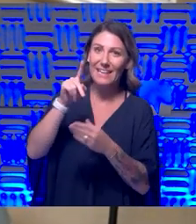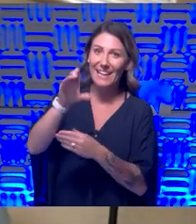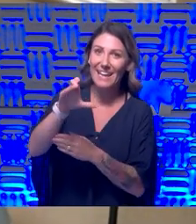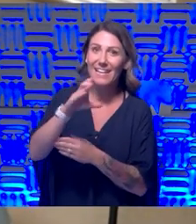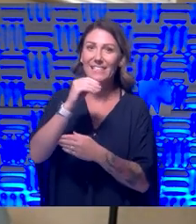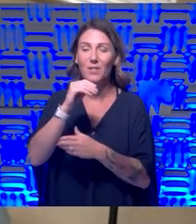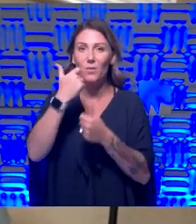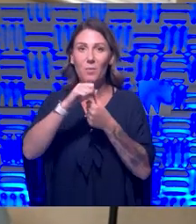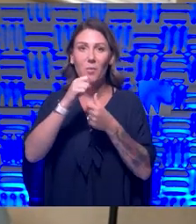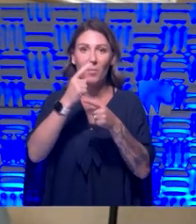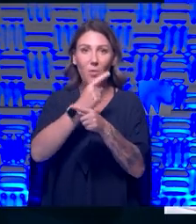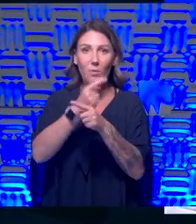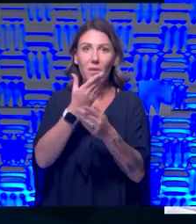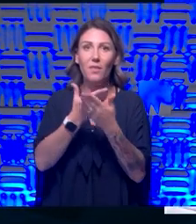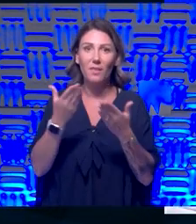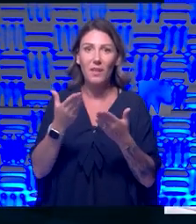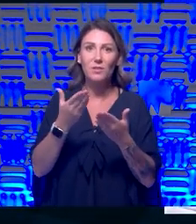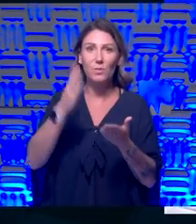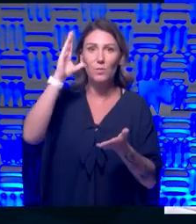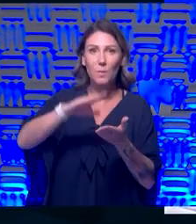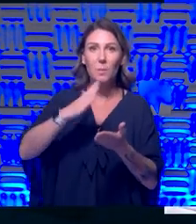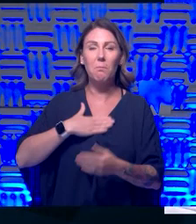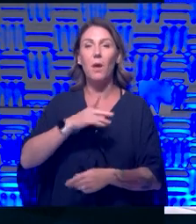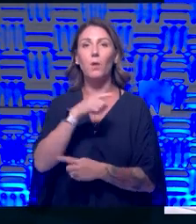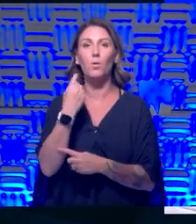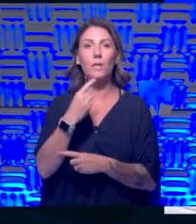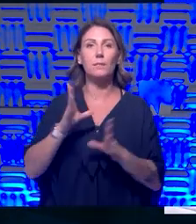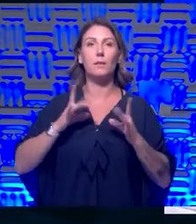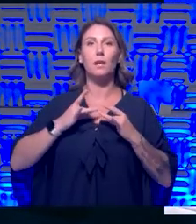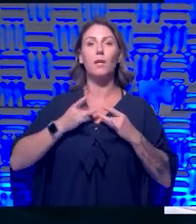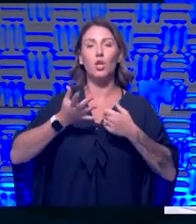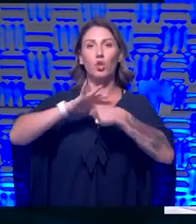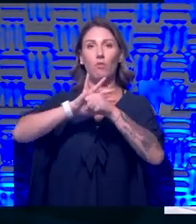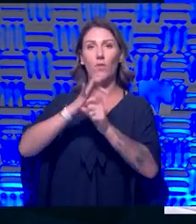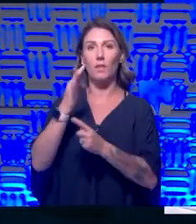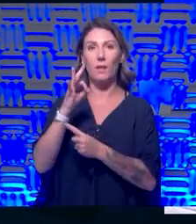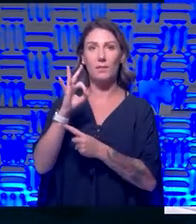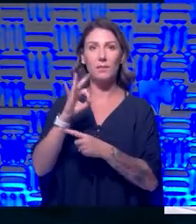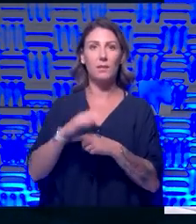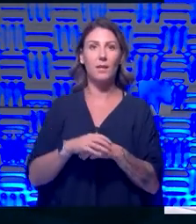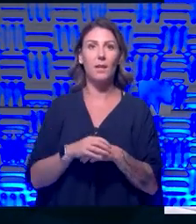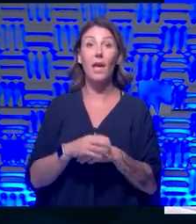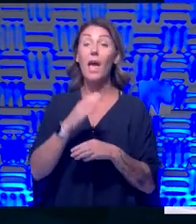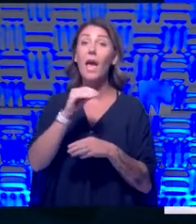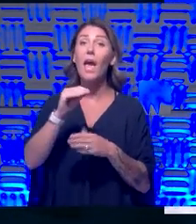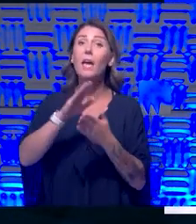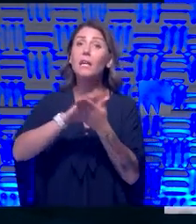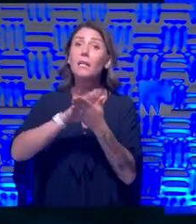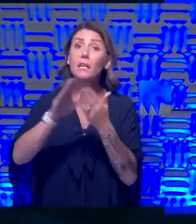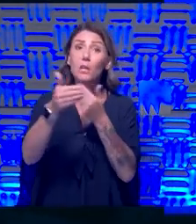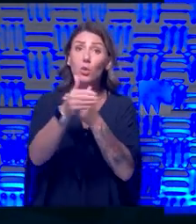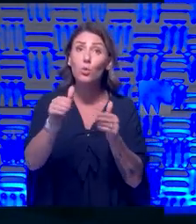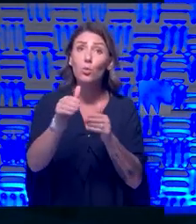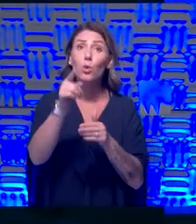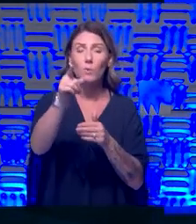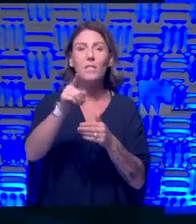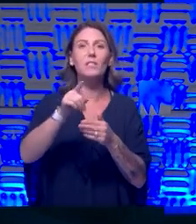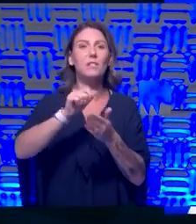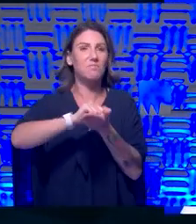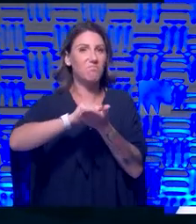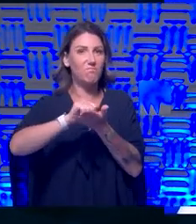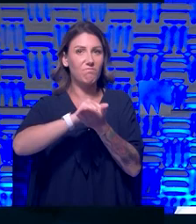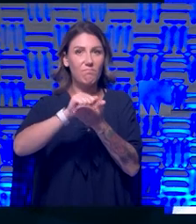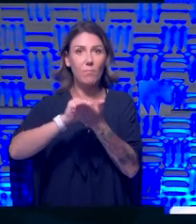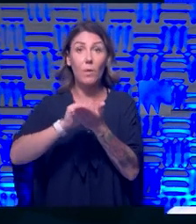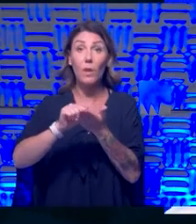thing to do, again, to mitigate my risk from getting COVID as much as possible. And the cleaning the room. And cleaning the room. He's wiping the room. He's doing